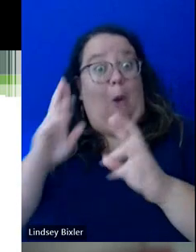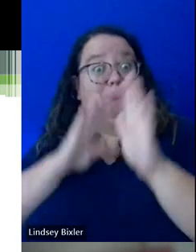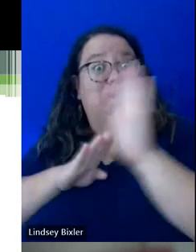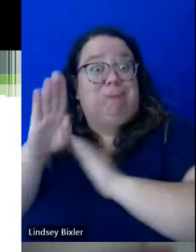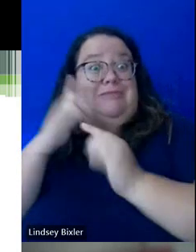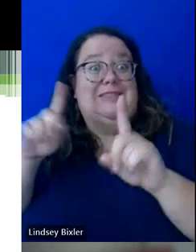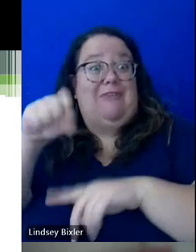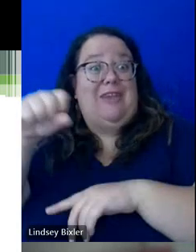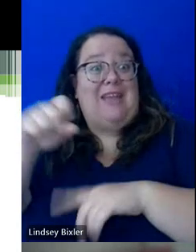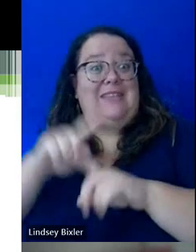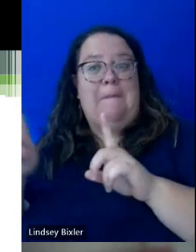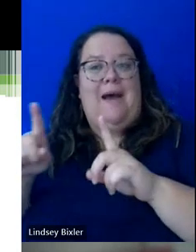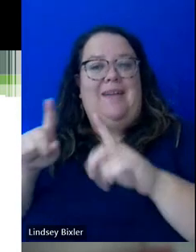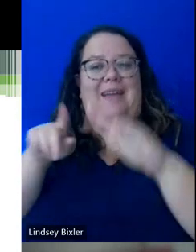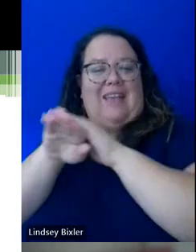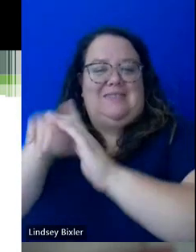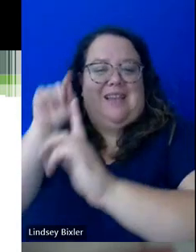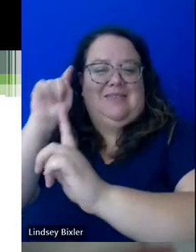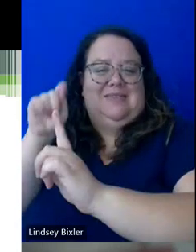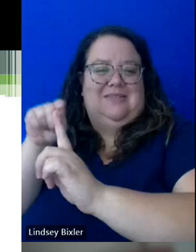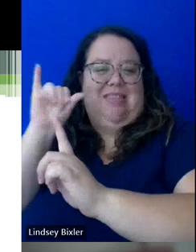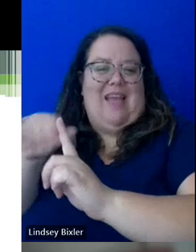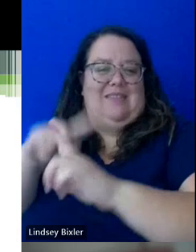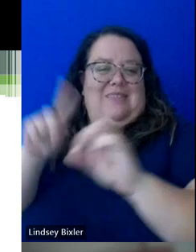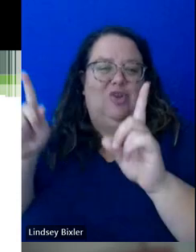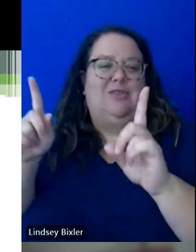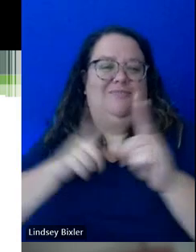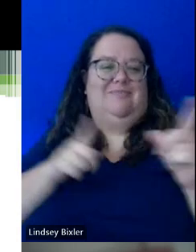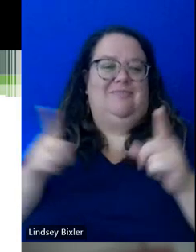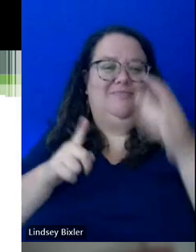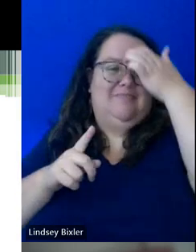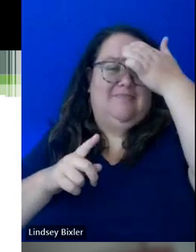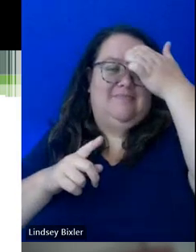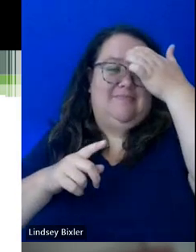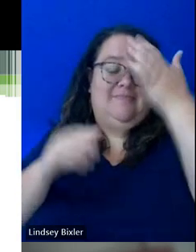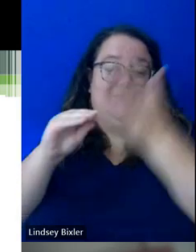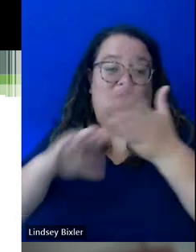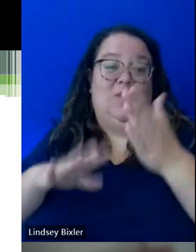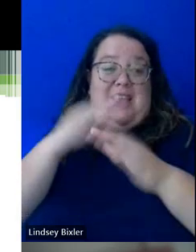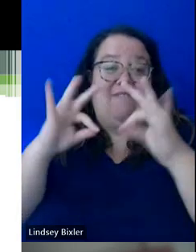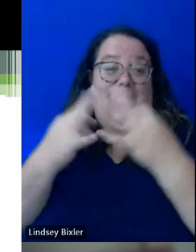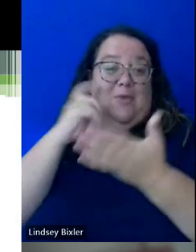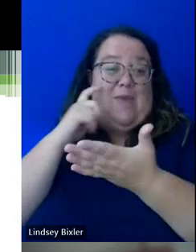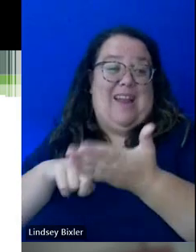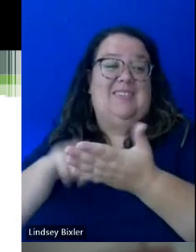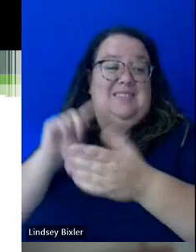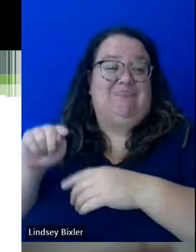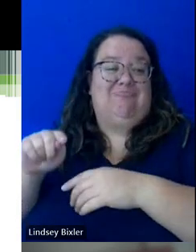But it's, it's, I think this is where the big piece of students and families have to recognize is that